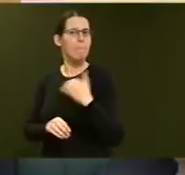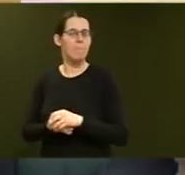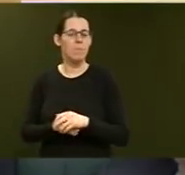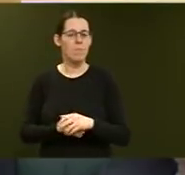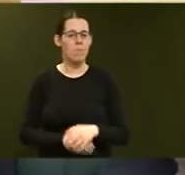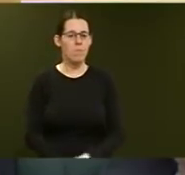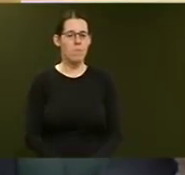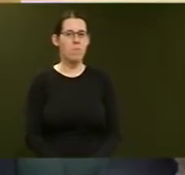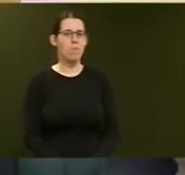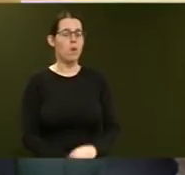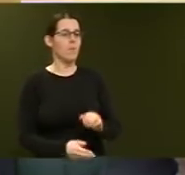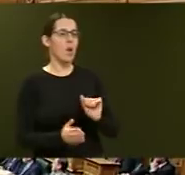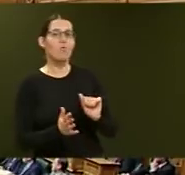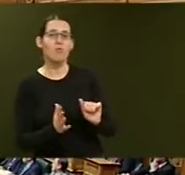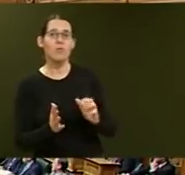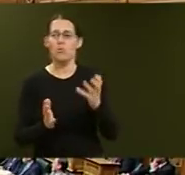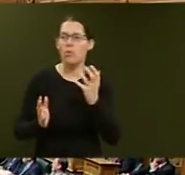The Right Honourable... sorry.